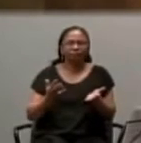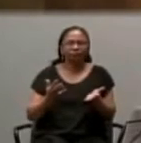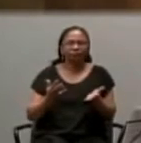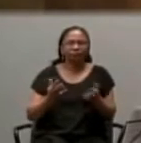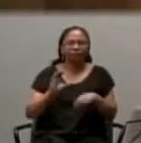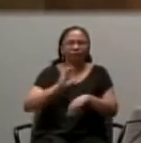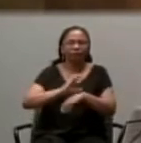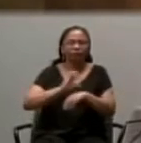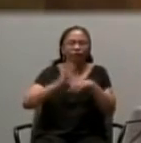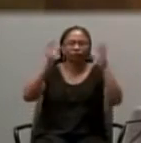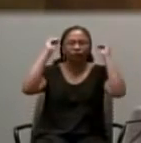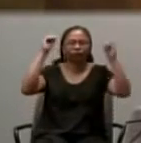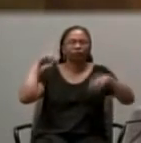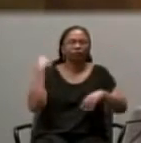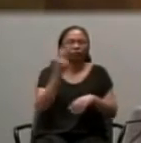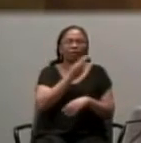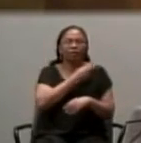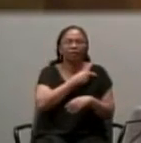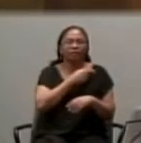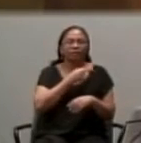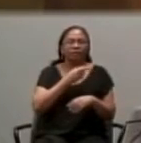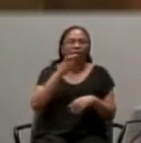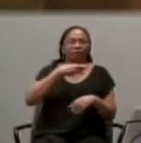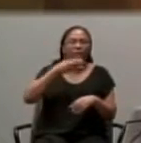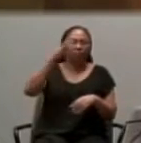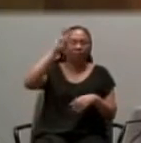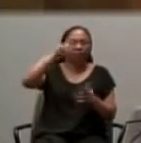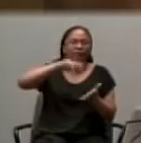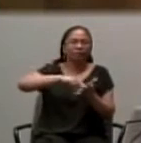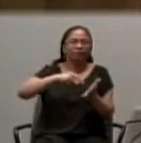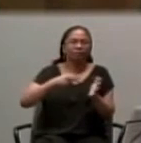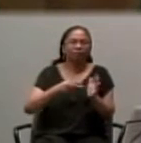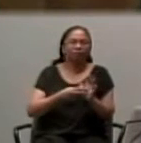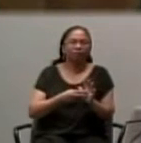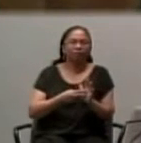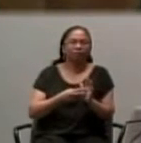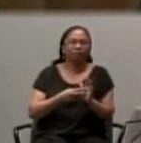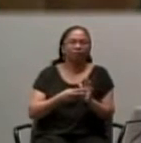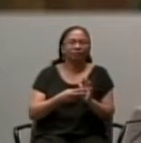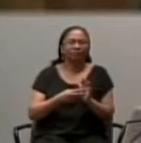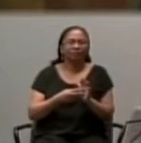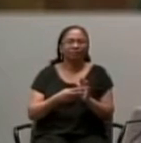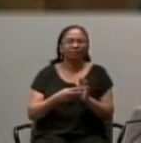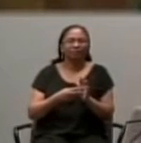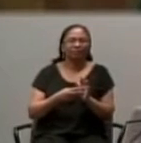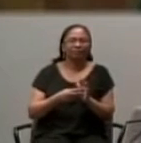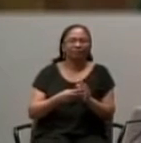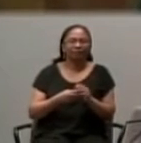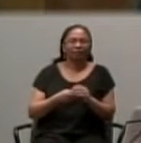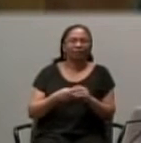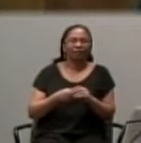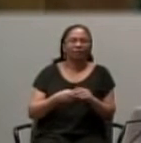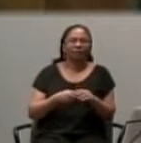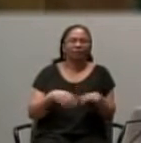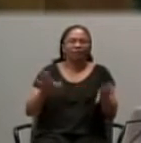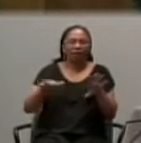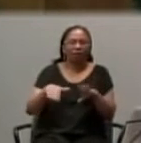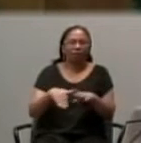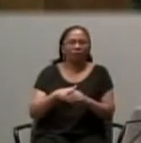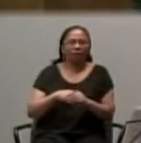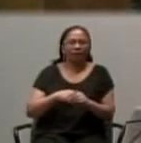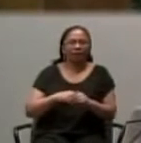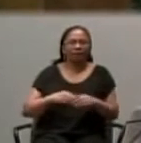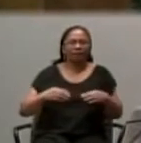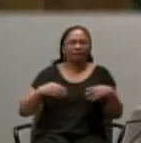in church teaching? It's referred to as a nuptial bath. You with me, everybody?